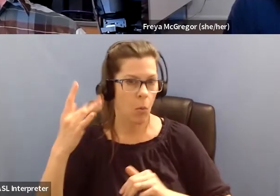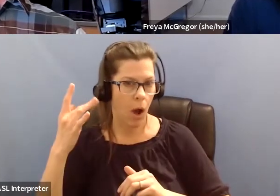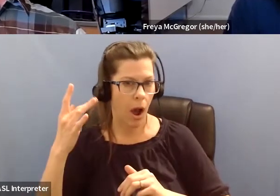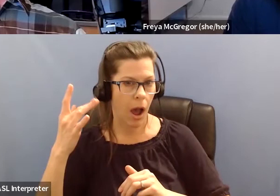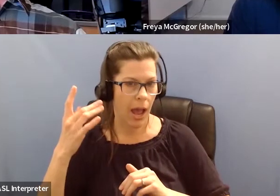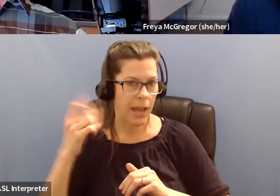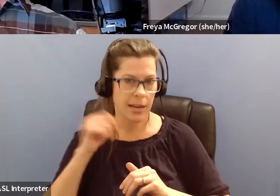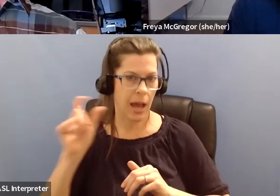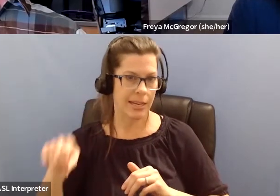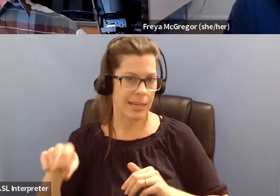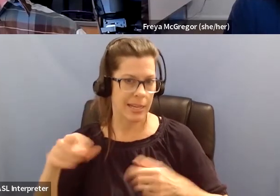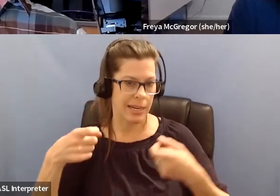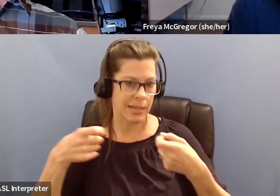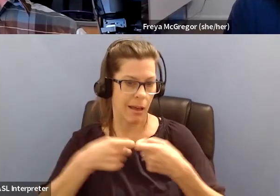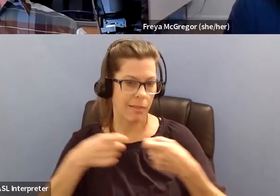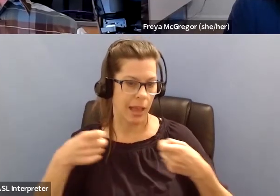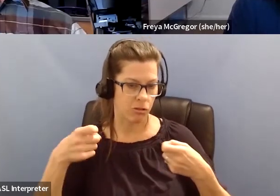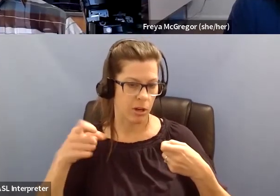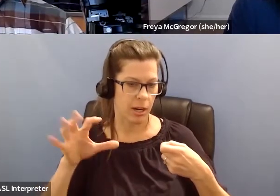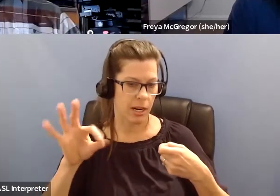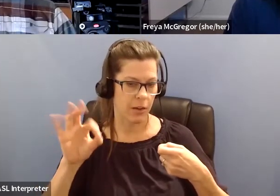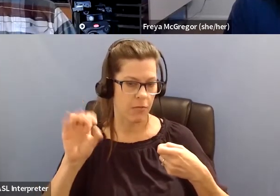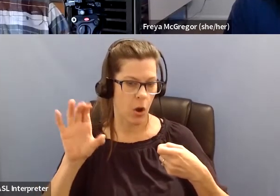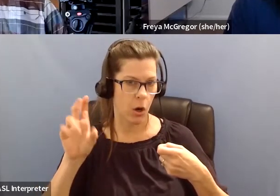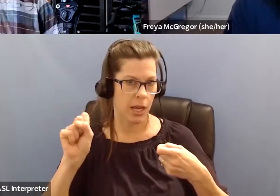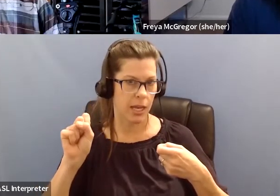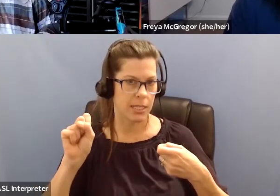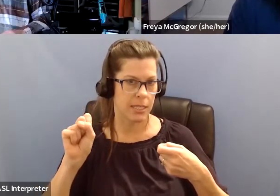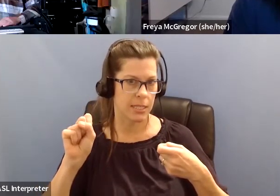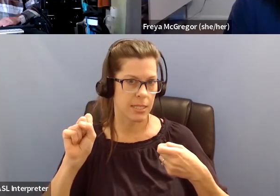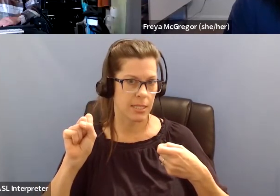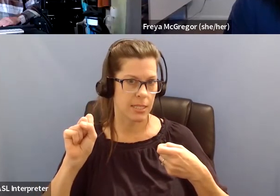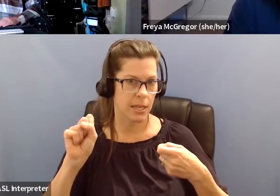currently don't need the electric focus. So, I'm going to zoom out again.